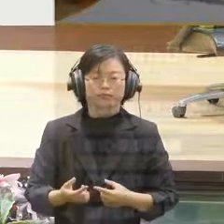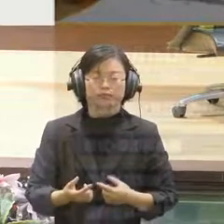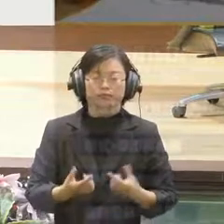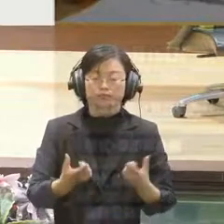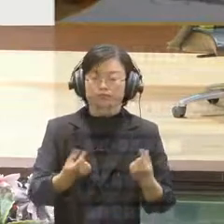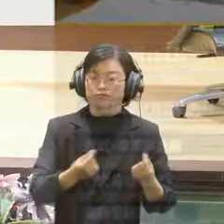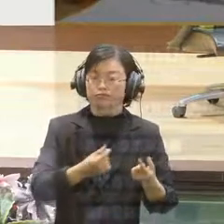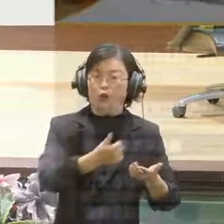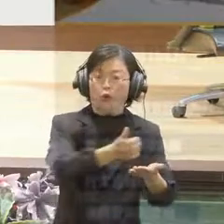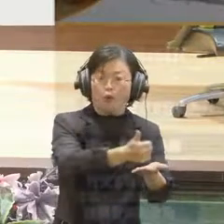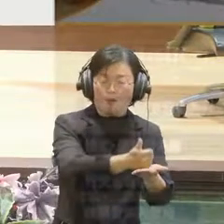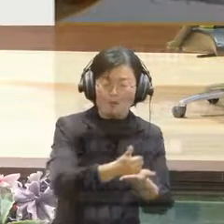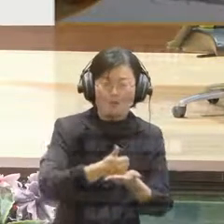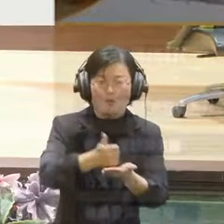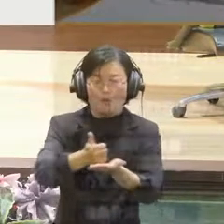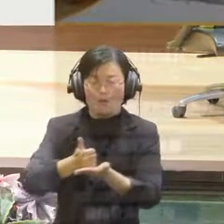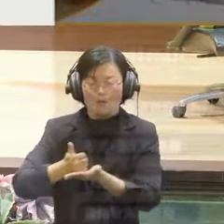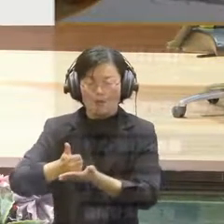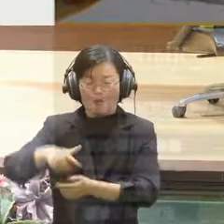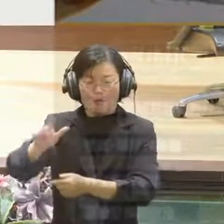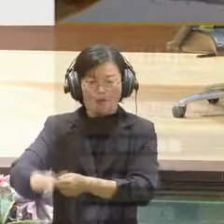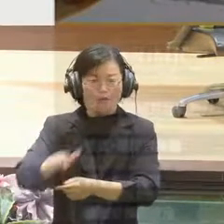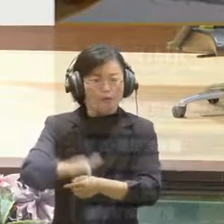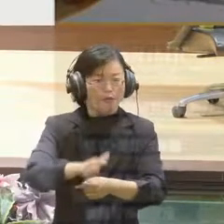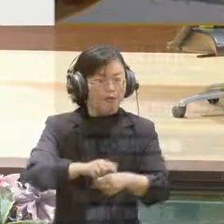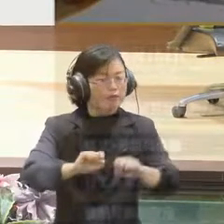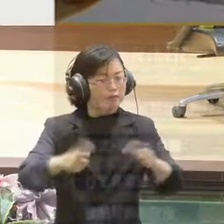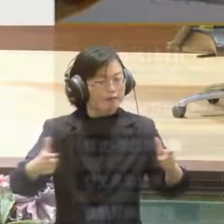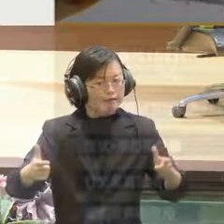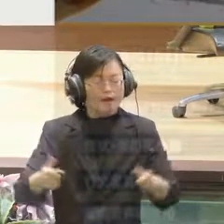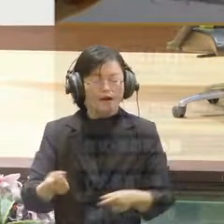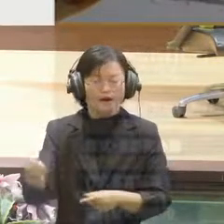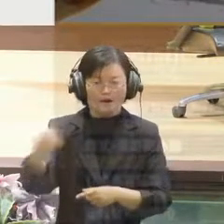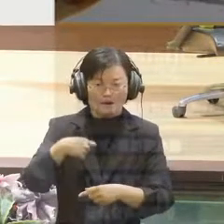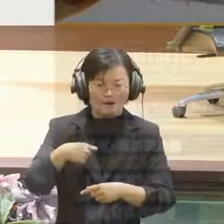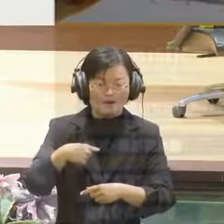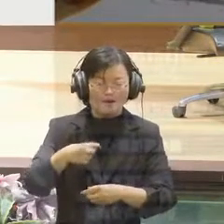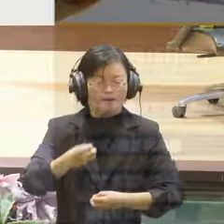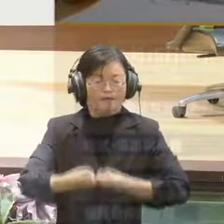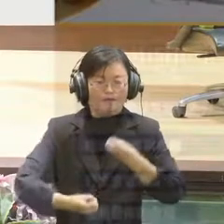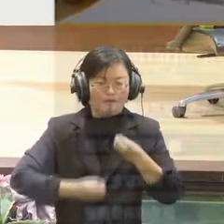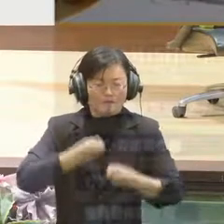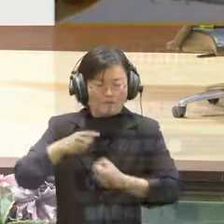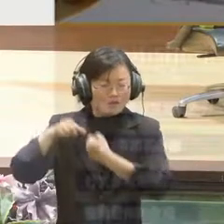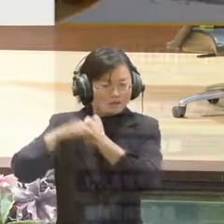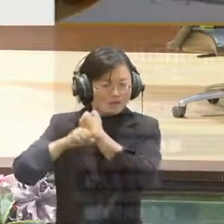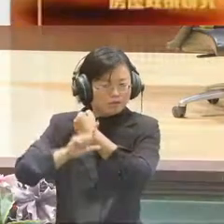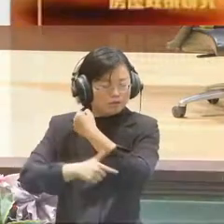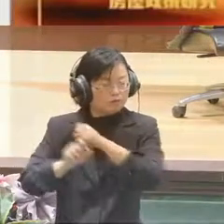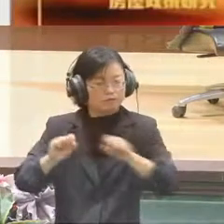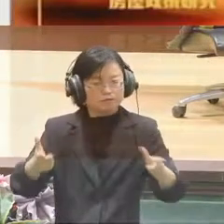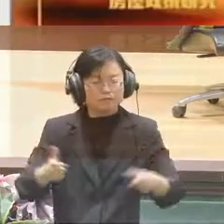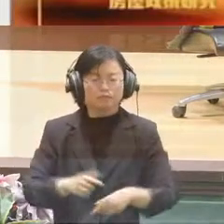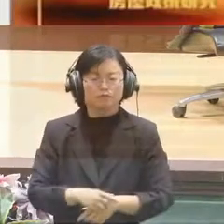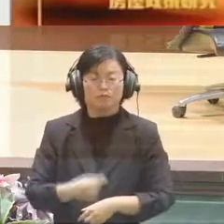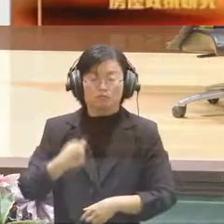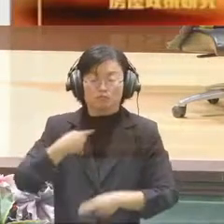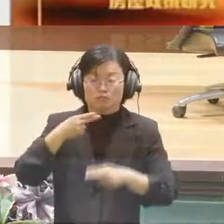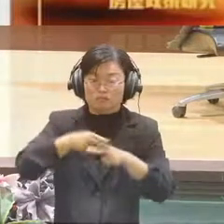for the community, not just for us, for Hong Kong, is very important. Because we believe policy discussion is very important.